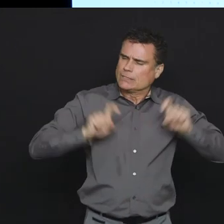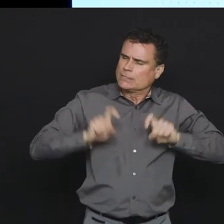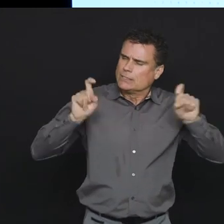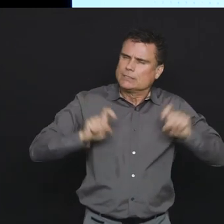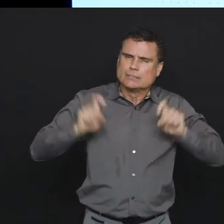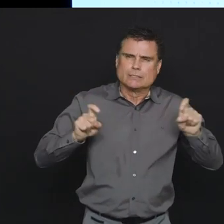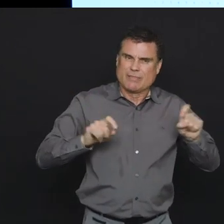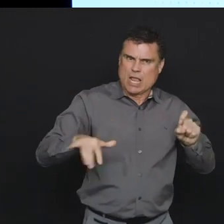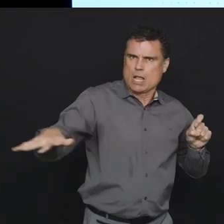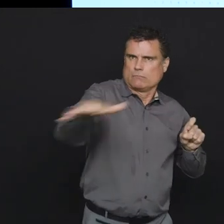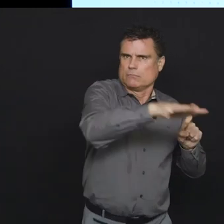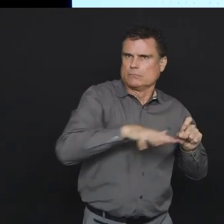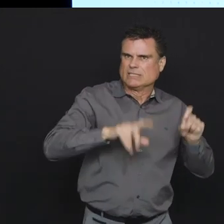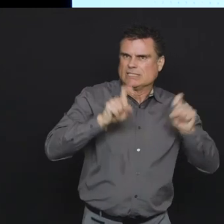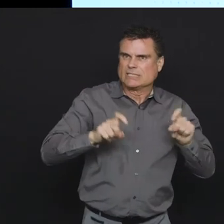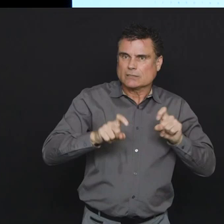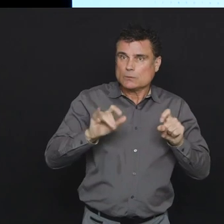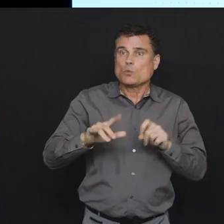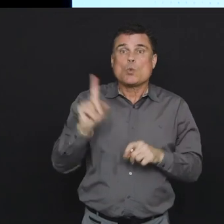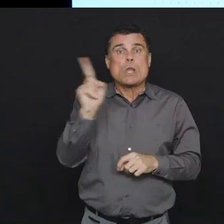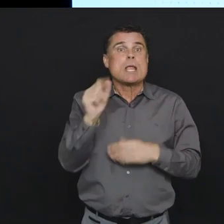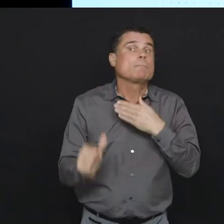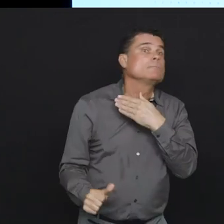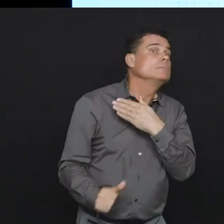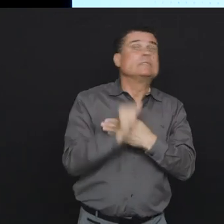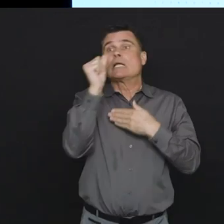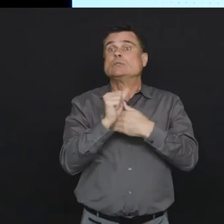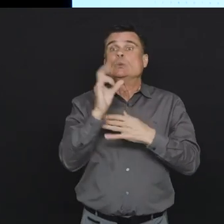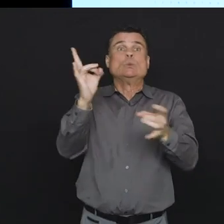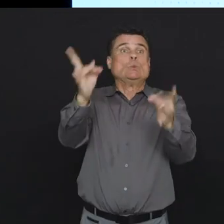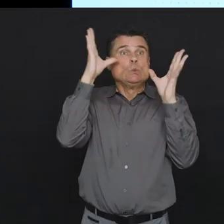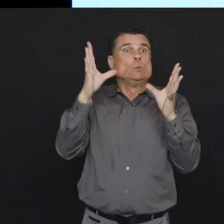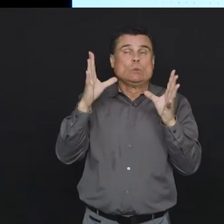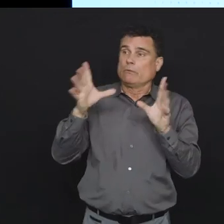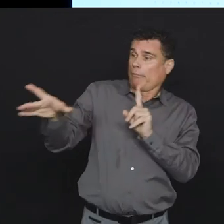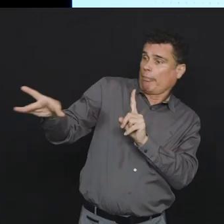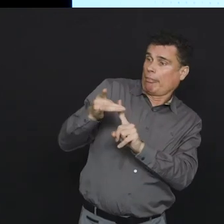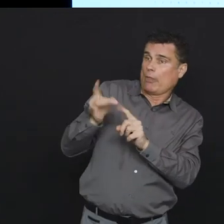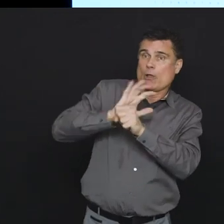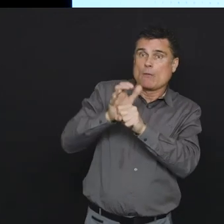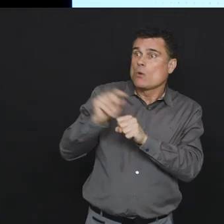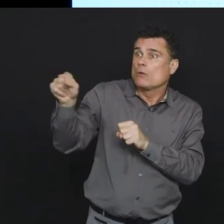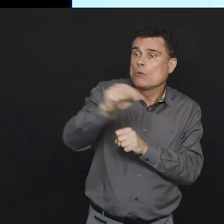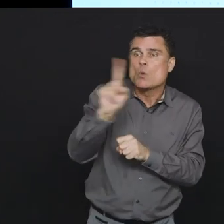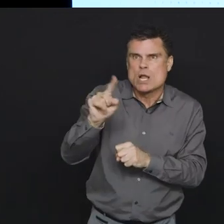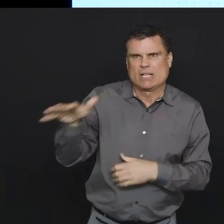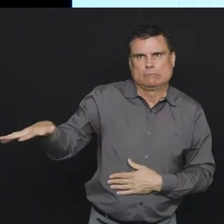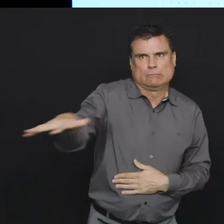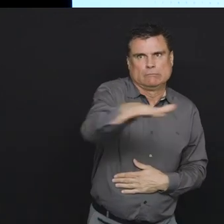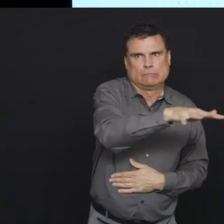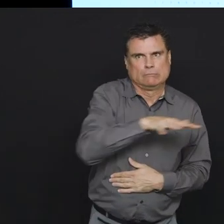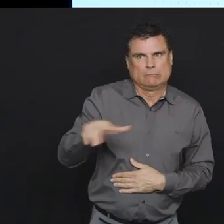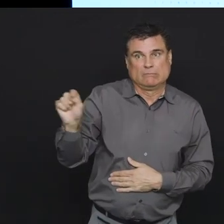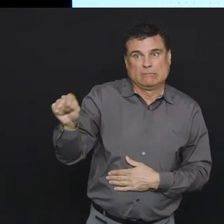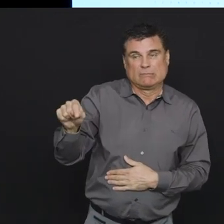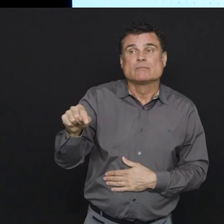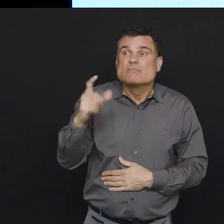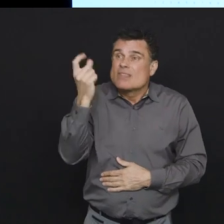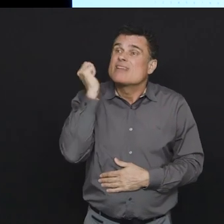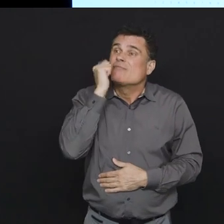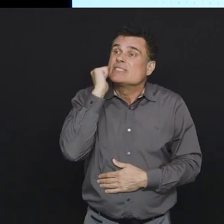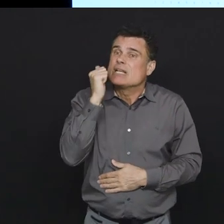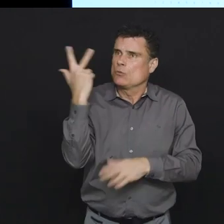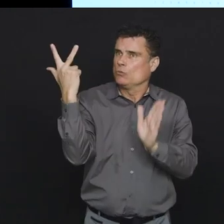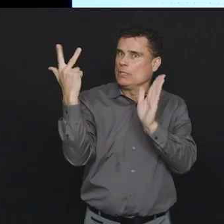doing what we're doing is focusing it in on the highest risk populations and we've been doing 3 000 tests a day